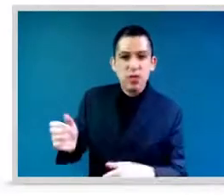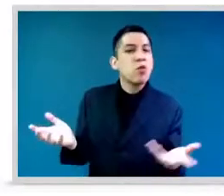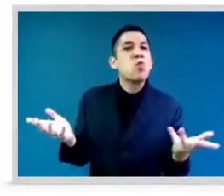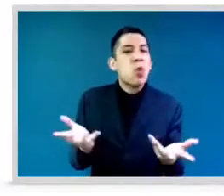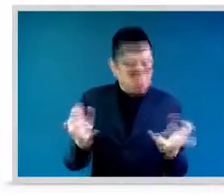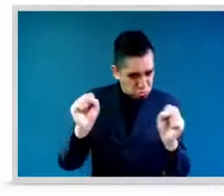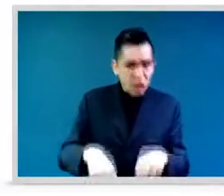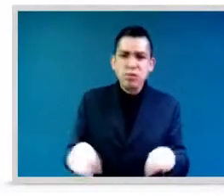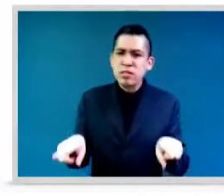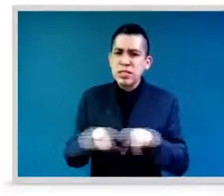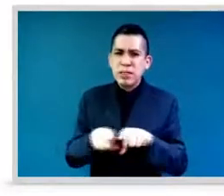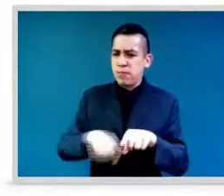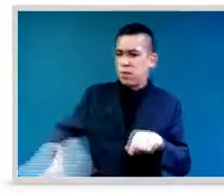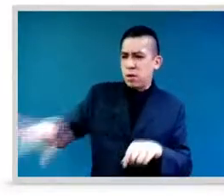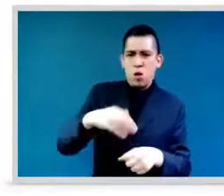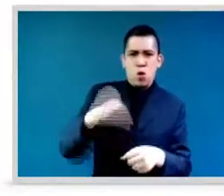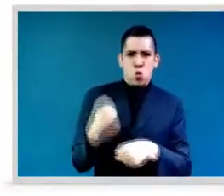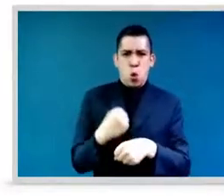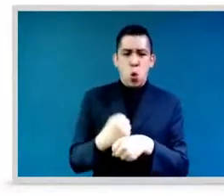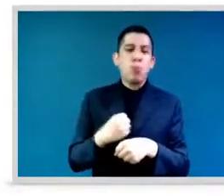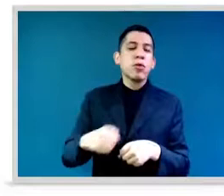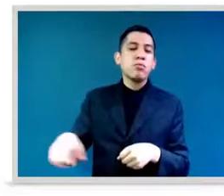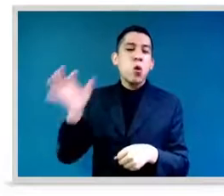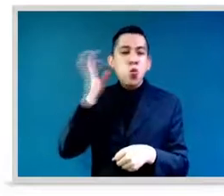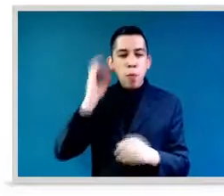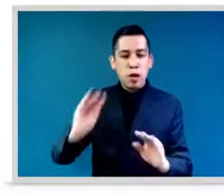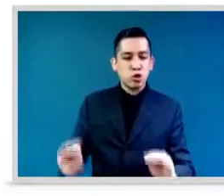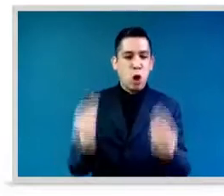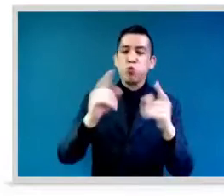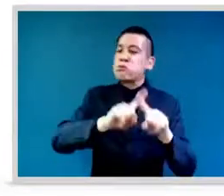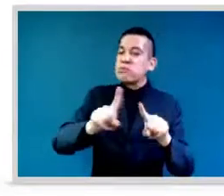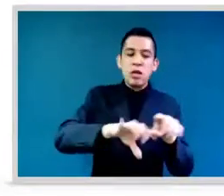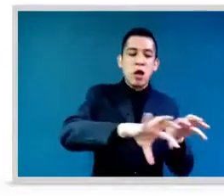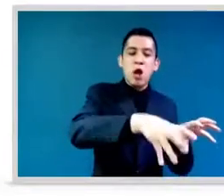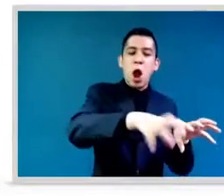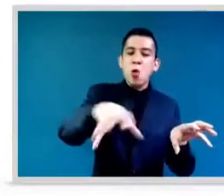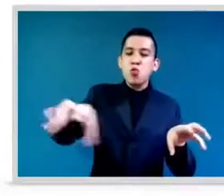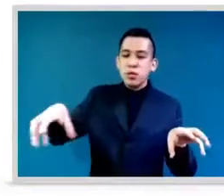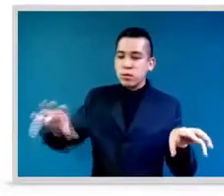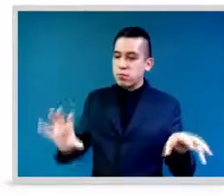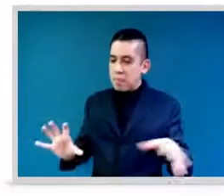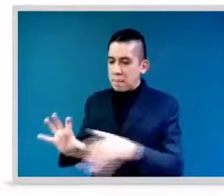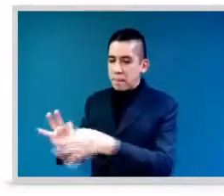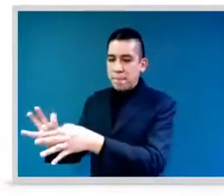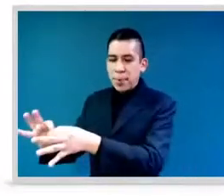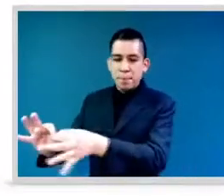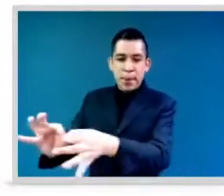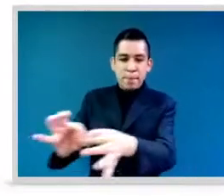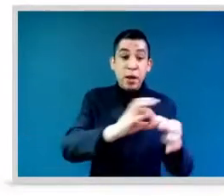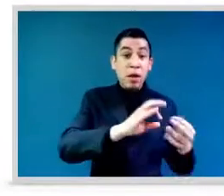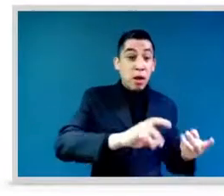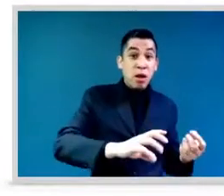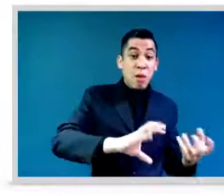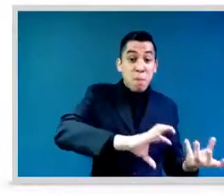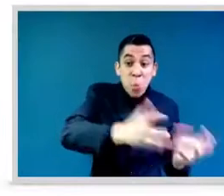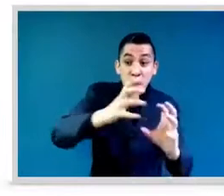recognize this gender issue and the gender gaps in their communities. Recently, I was working with many young people from Kenya, who were